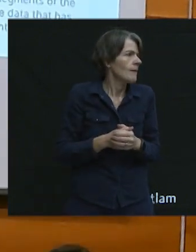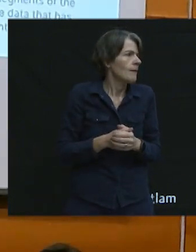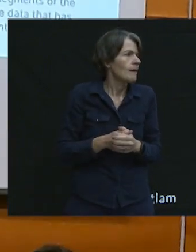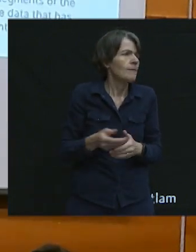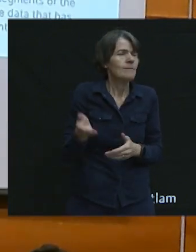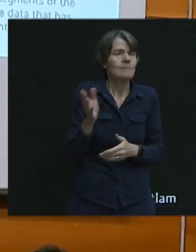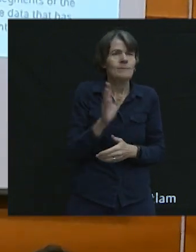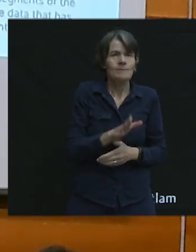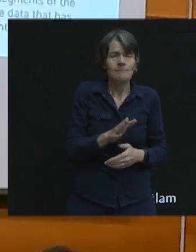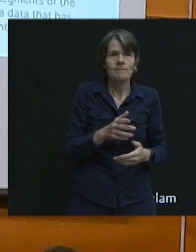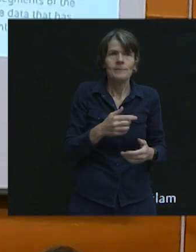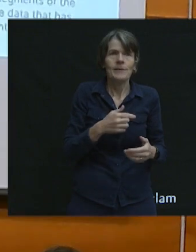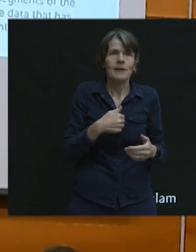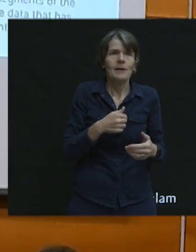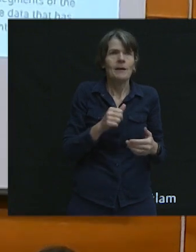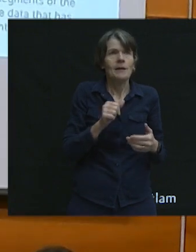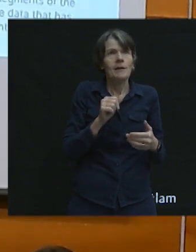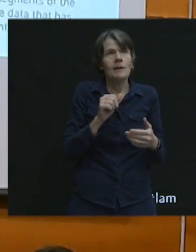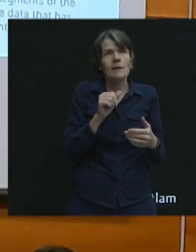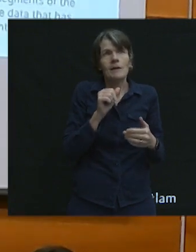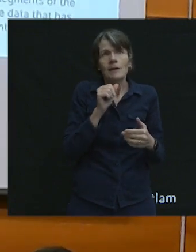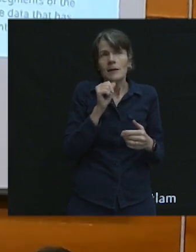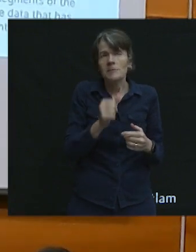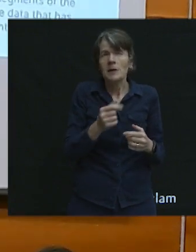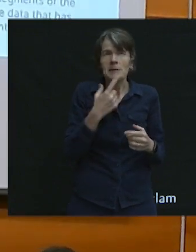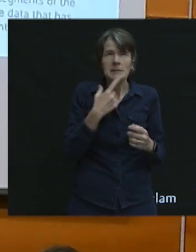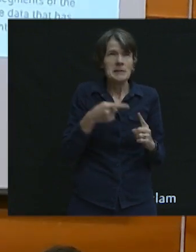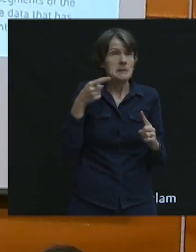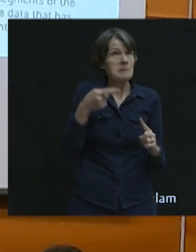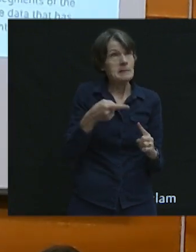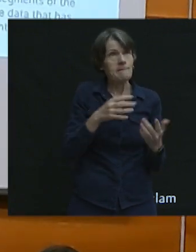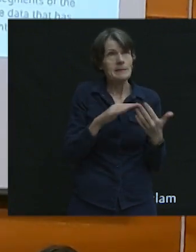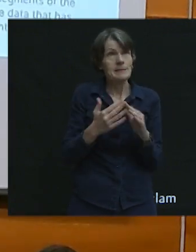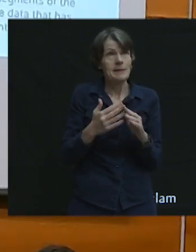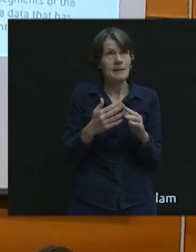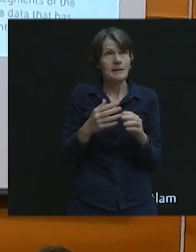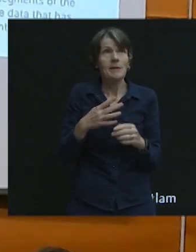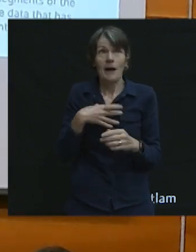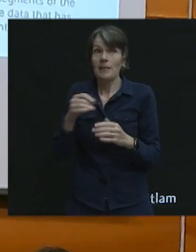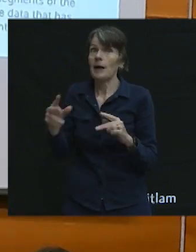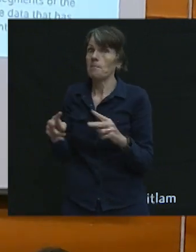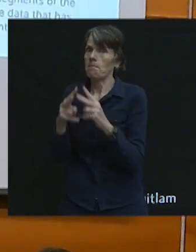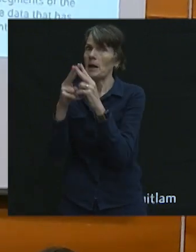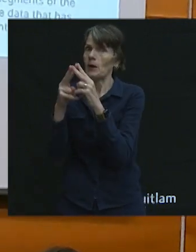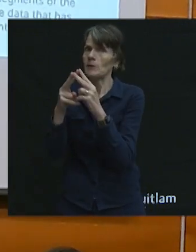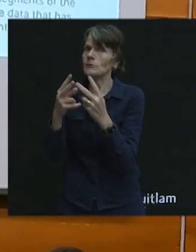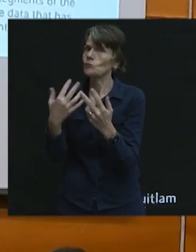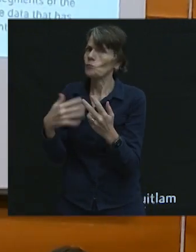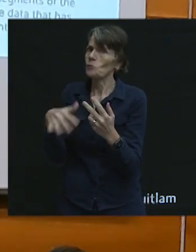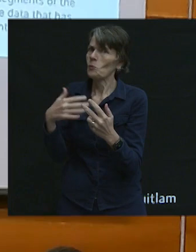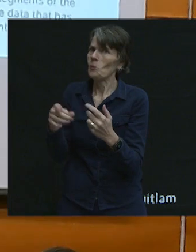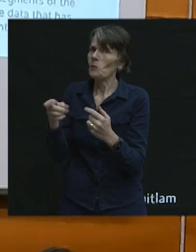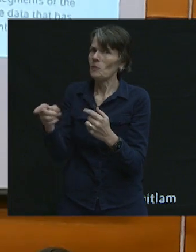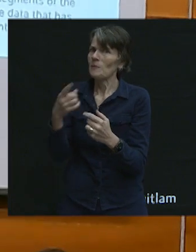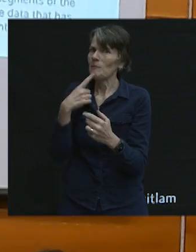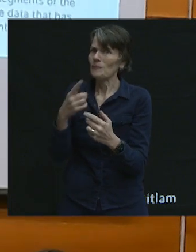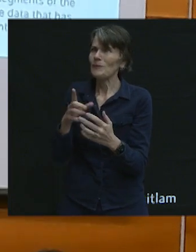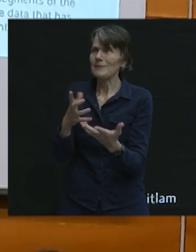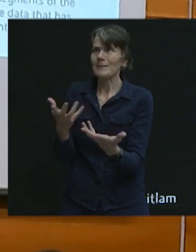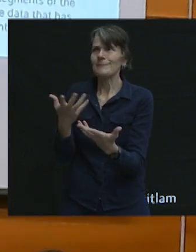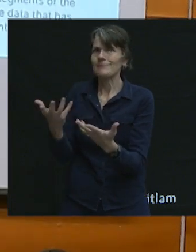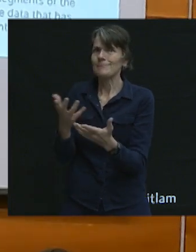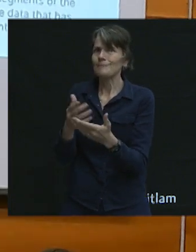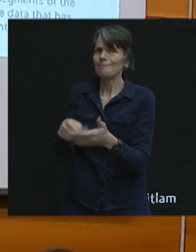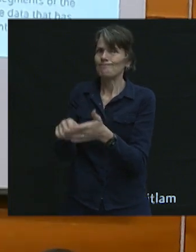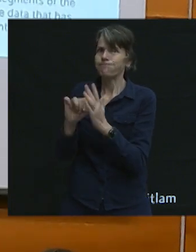And again, I'm not going to pick a specific city, even though I like Paris and what they've done quite a lot also from the shared mobility side.